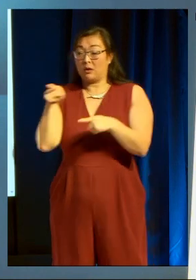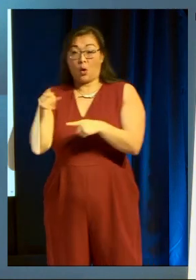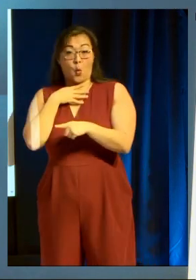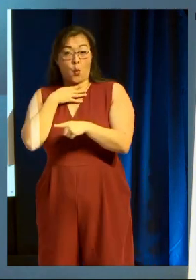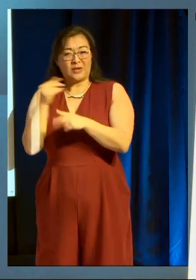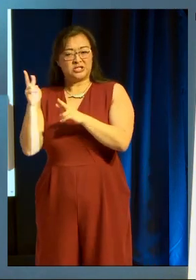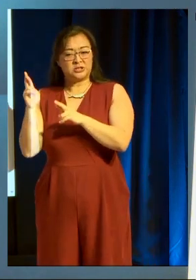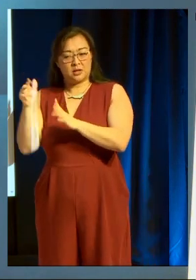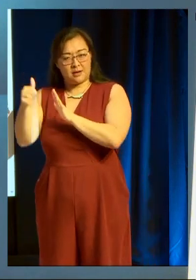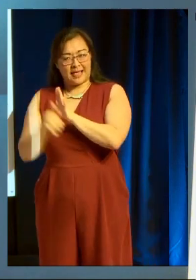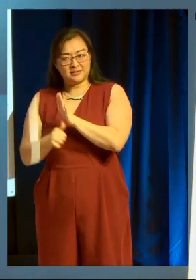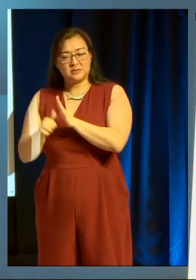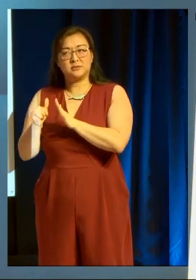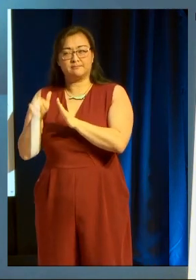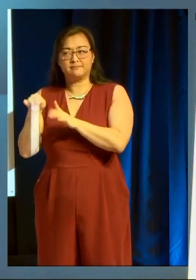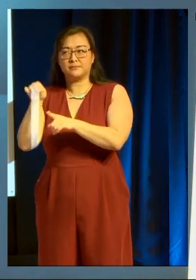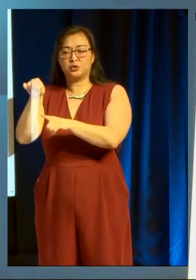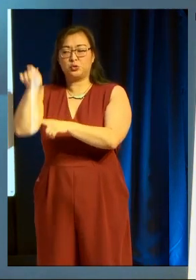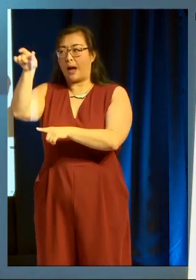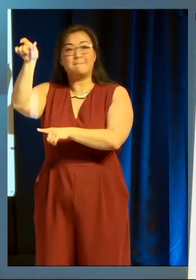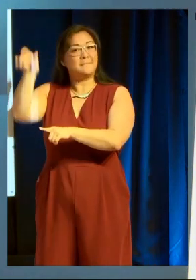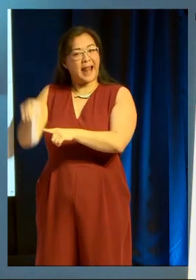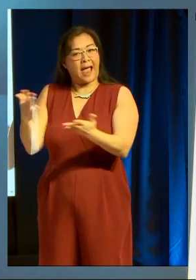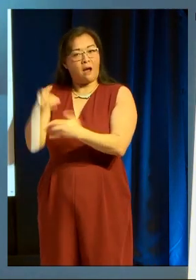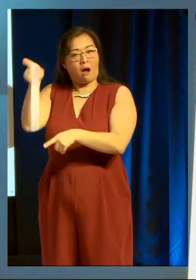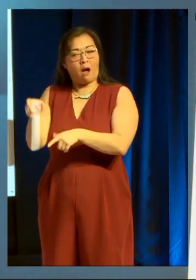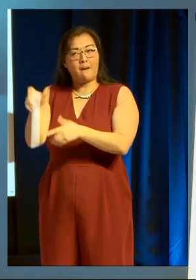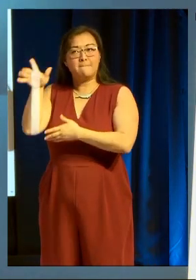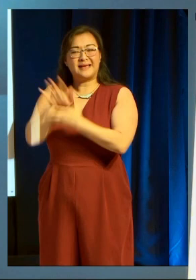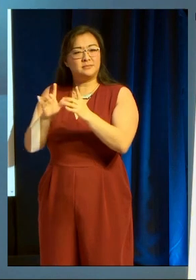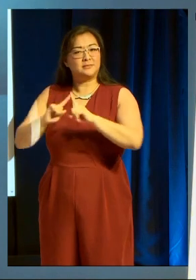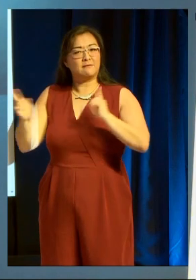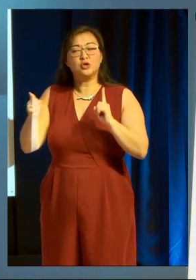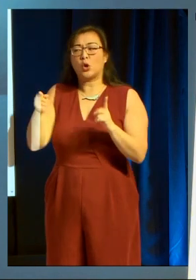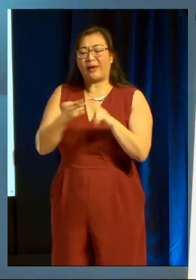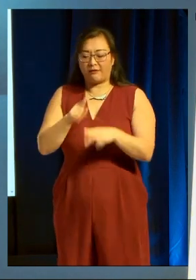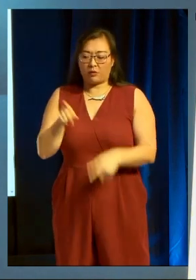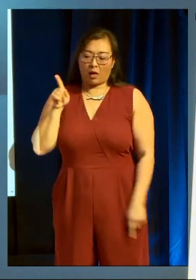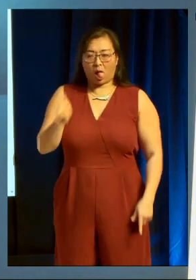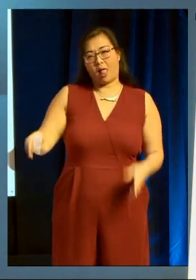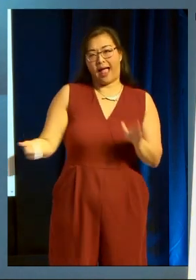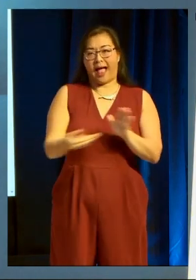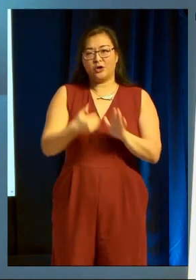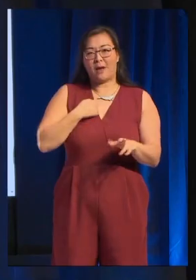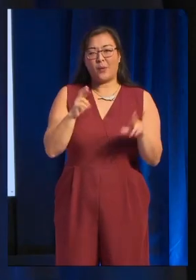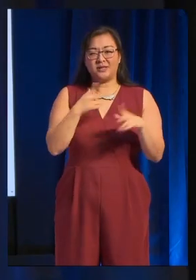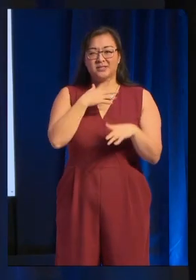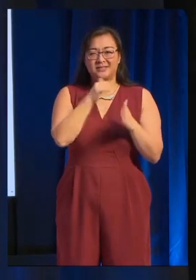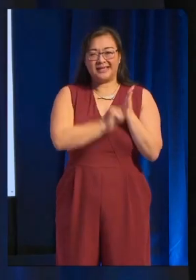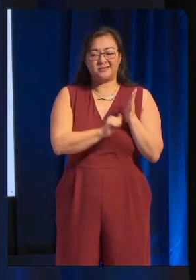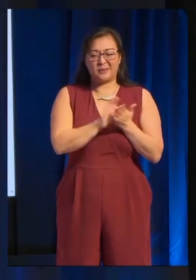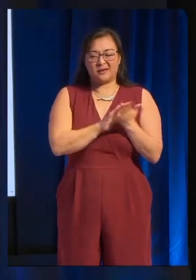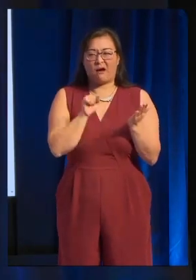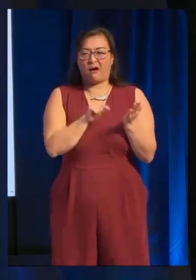something different to a player. When you wishlist something, what are you saying? Oh, yeah. I might get that if it's on sale later.